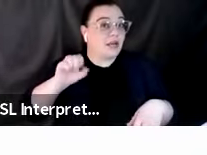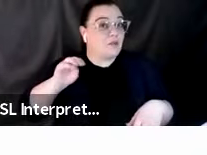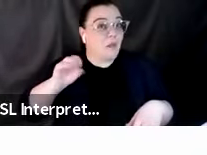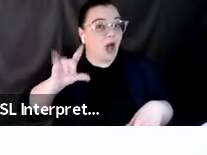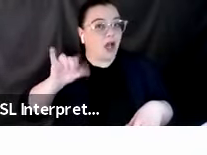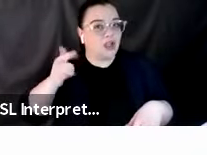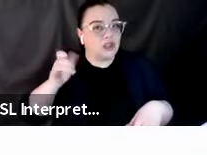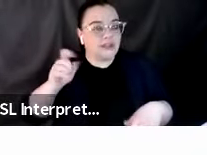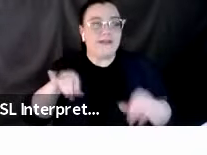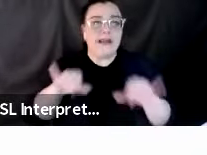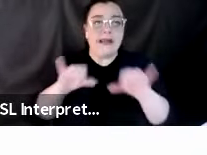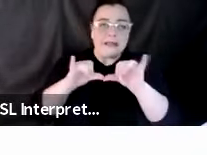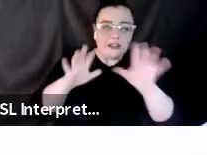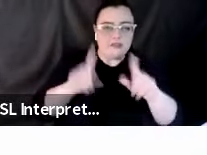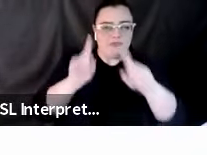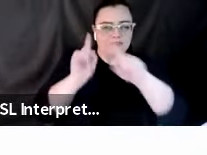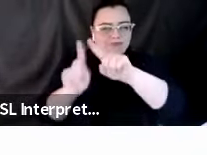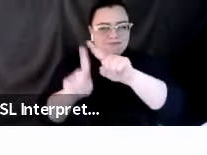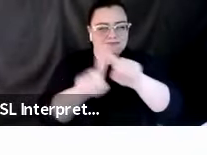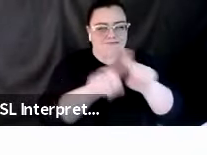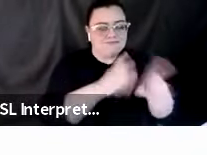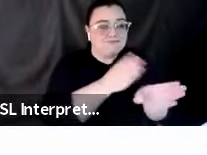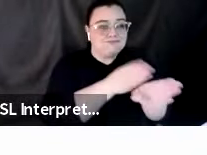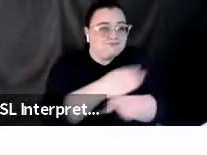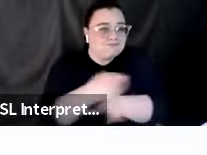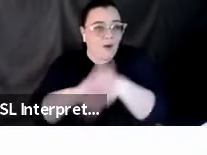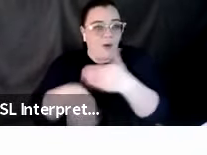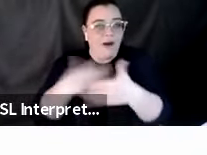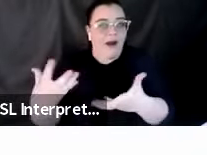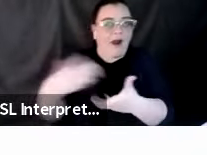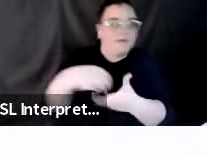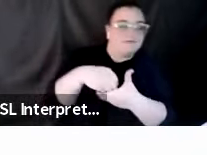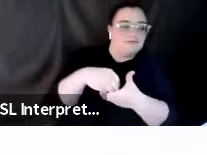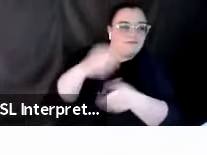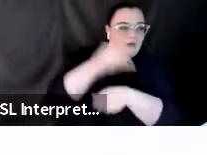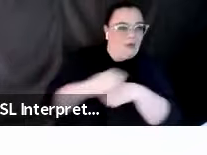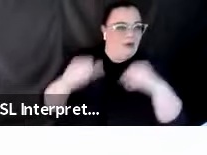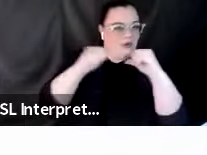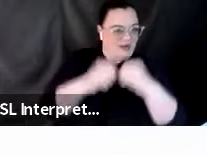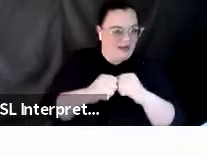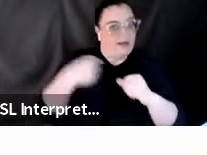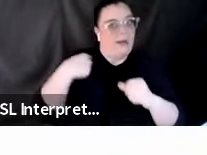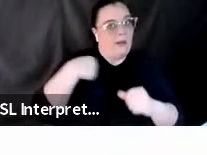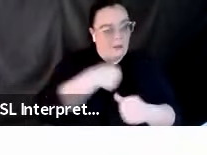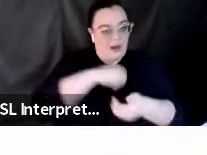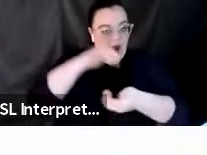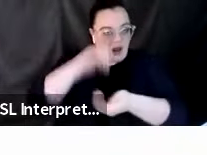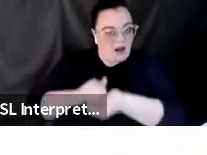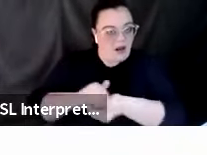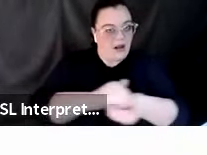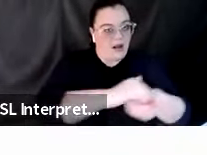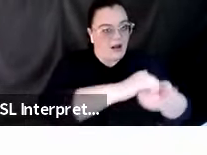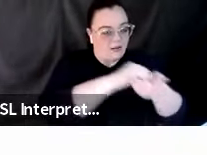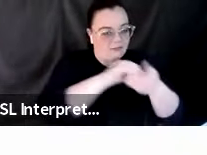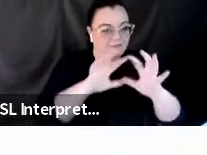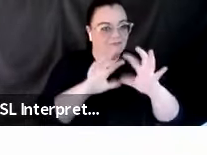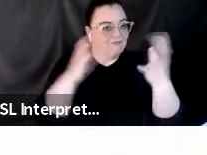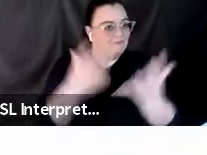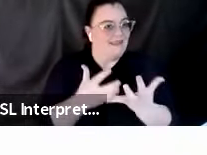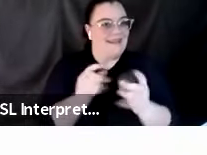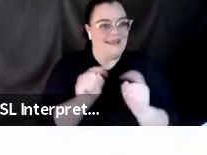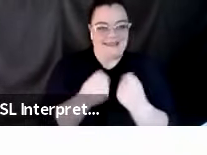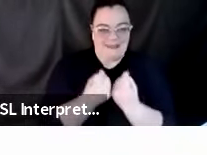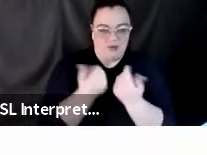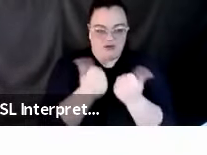on. And so when I say that SCEC is a collaborative center, it's because it has all those people working together